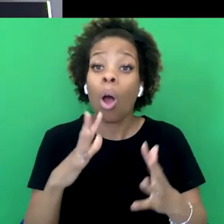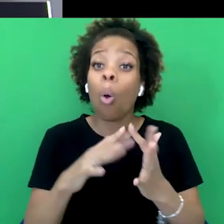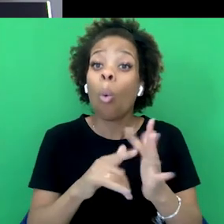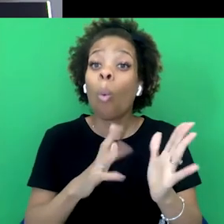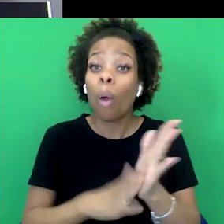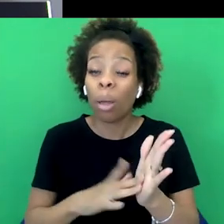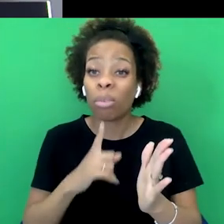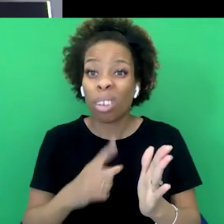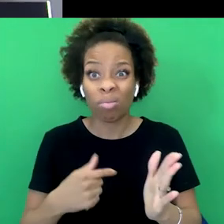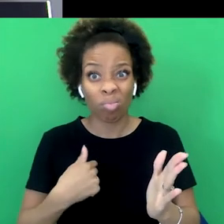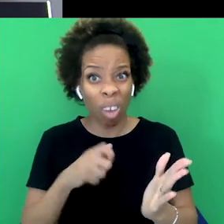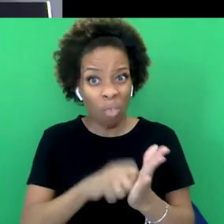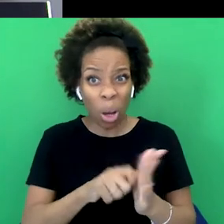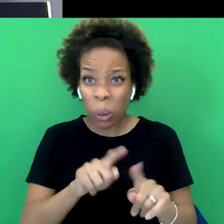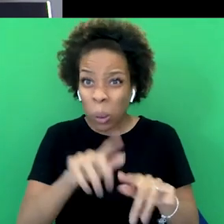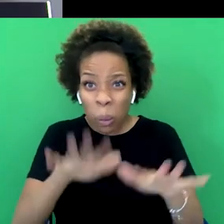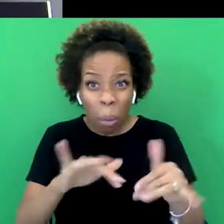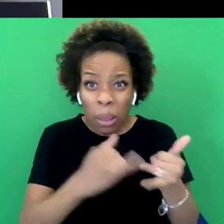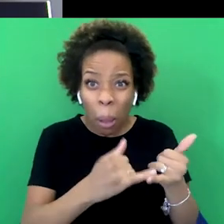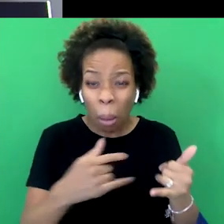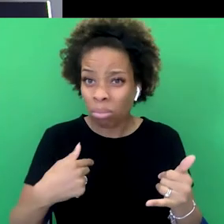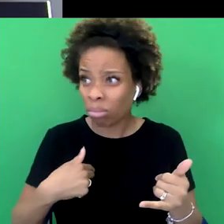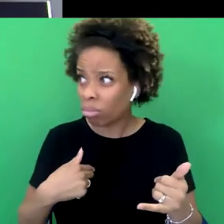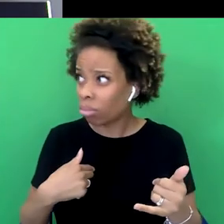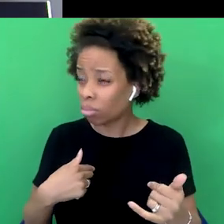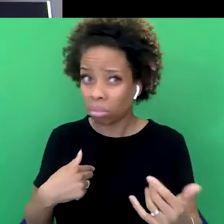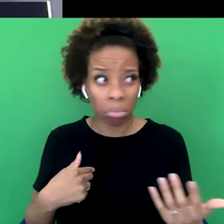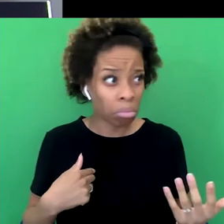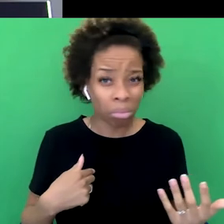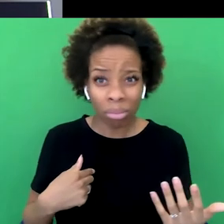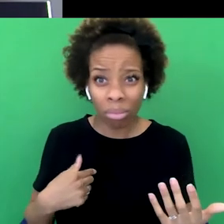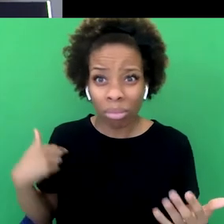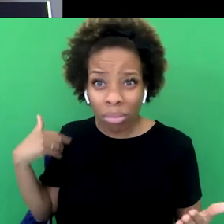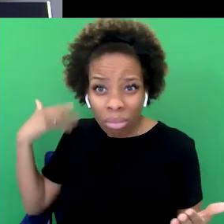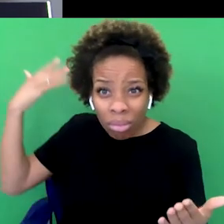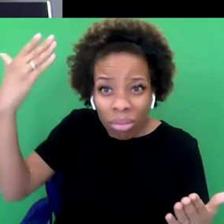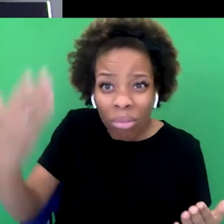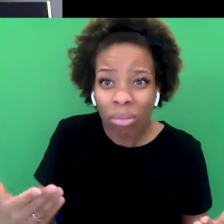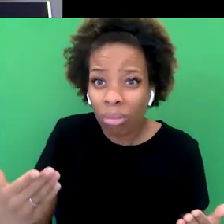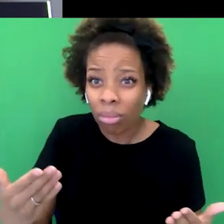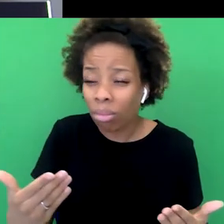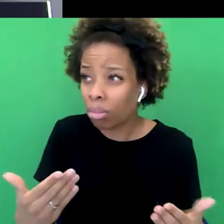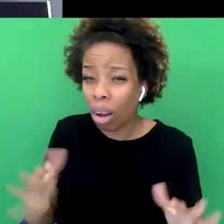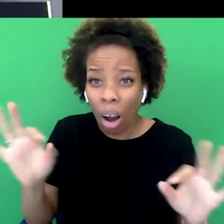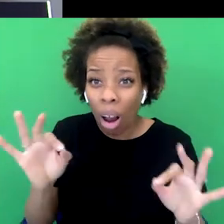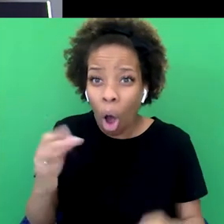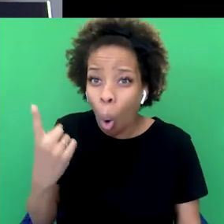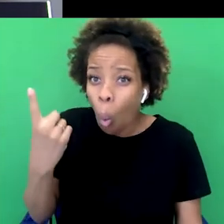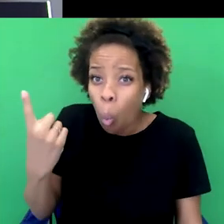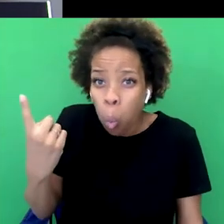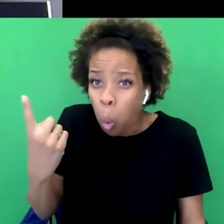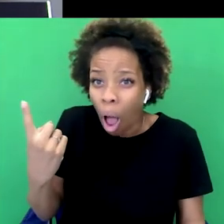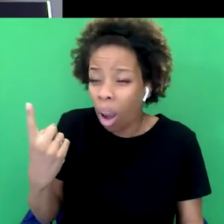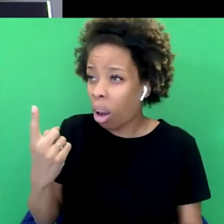write a very similar stuff to Sat Nam. I've been doing it for decades. I've not had one message in my life from a British reader of the kind Sat Nam gets.